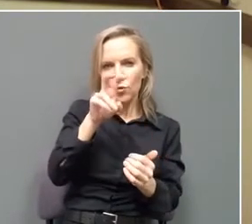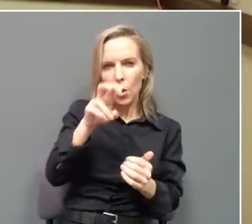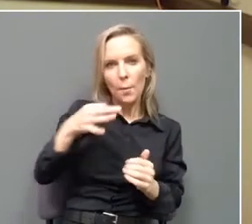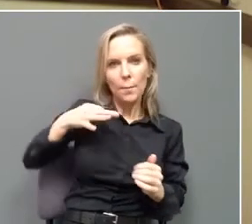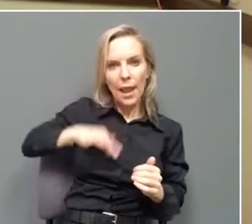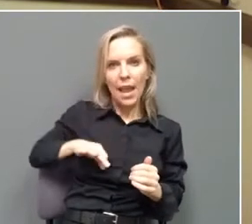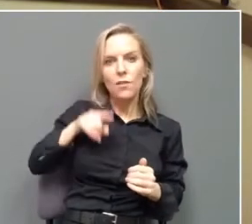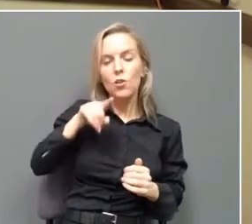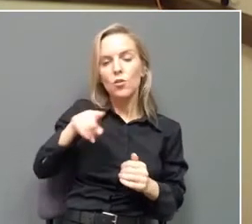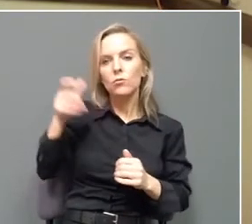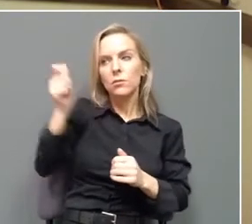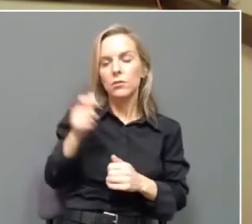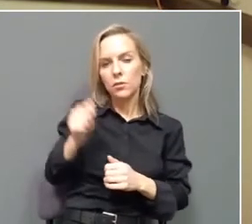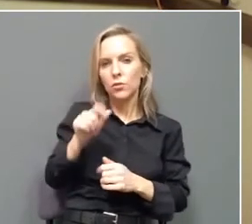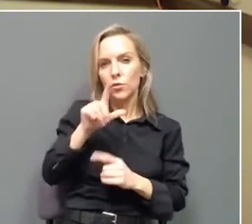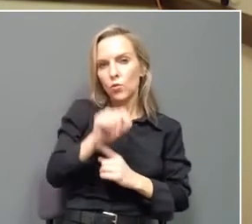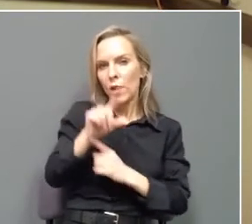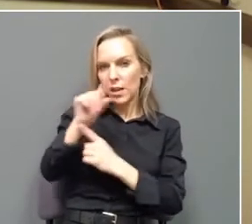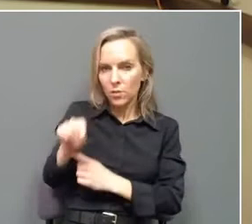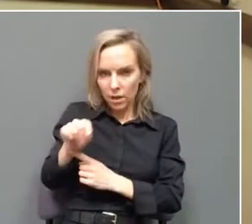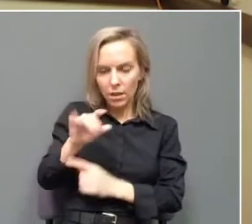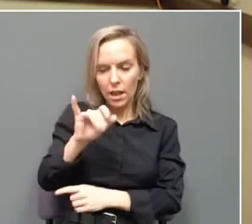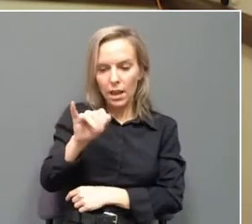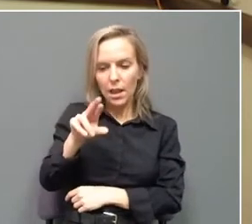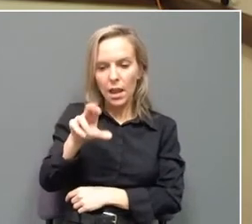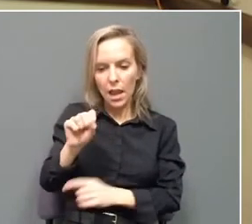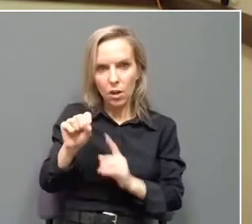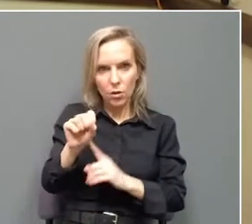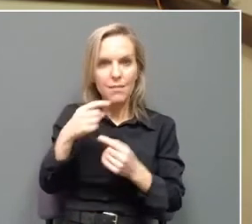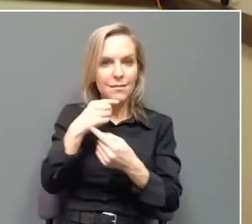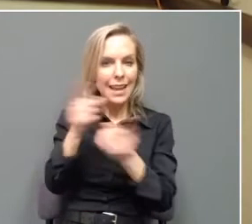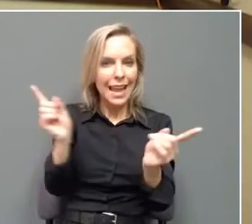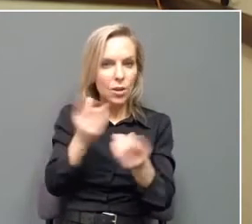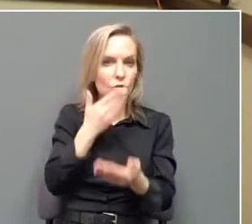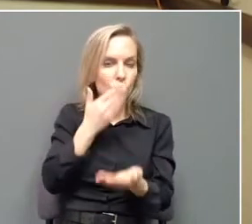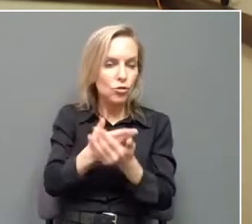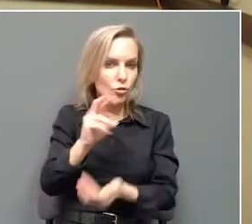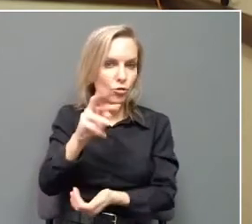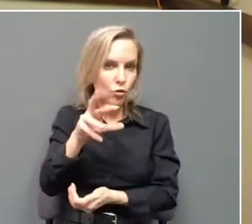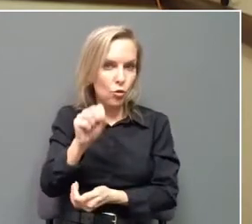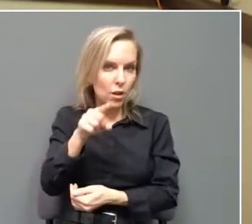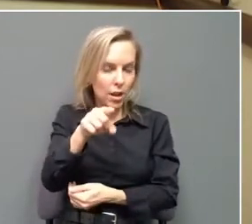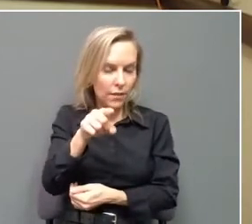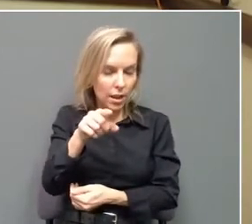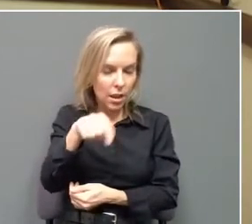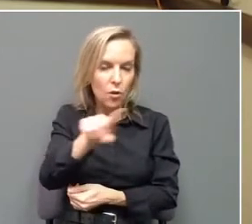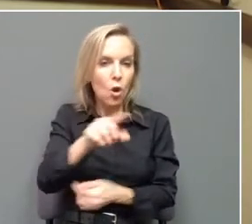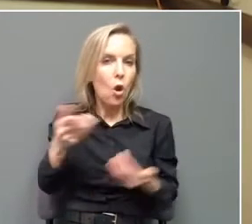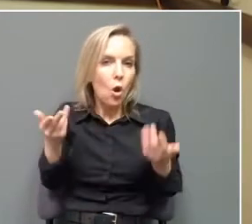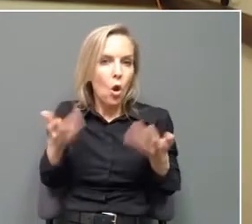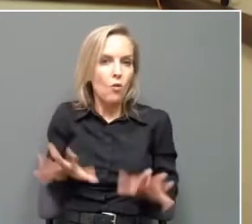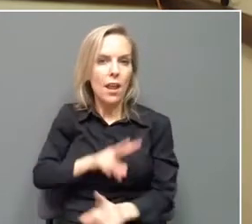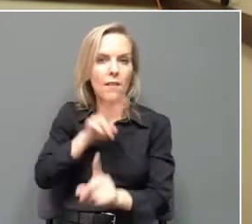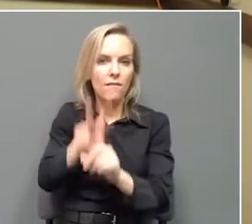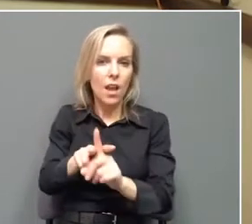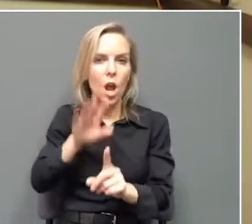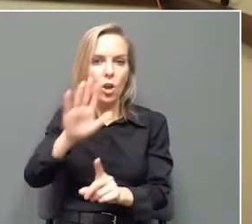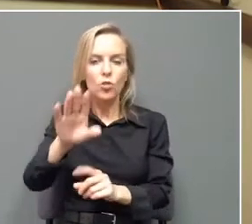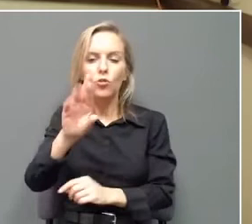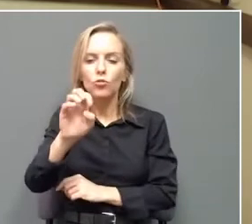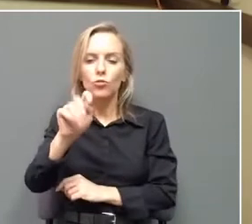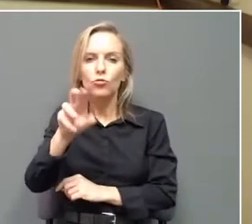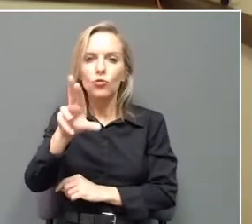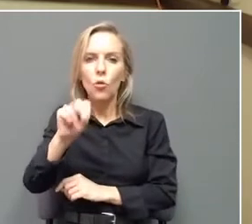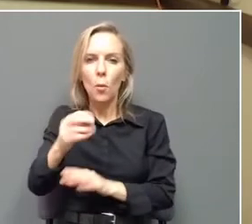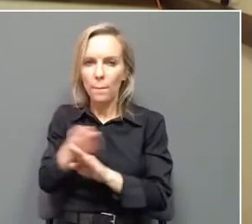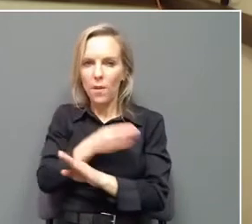2020. The IRS has announced some good news. If you had already filed your return before